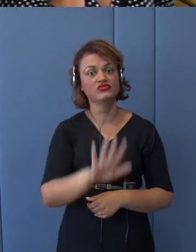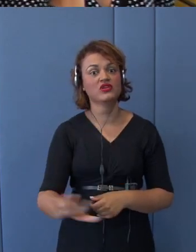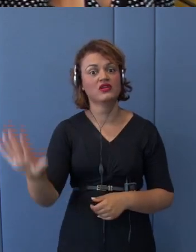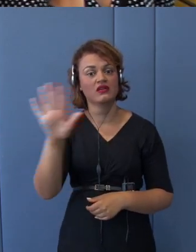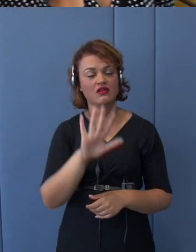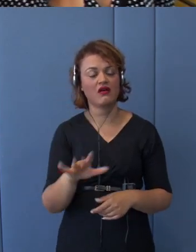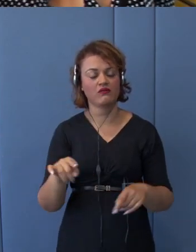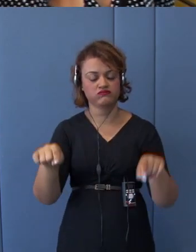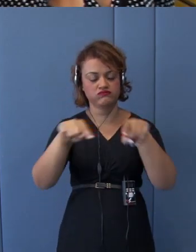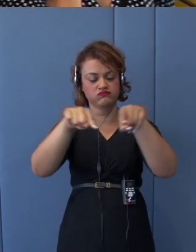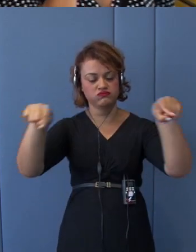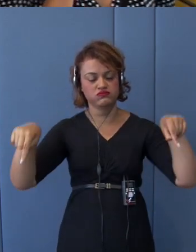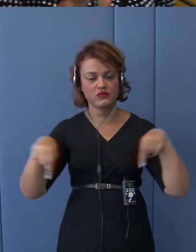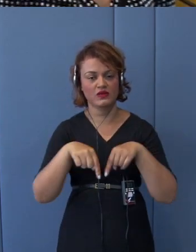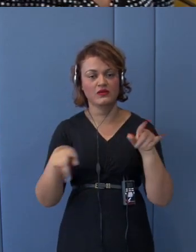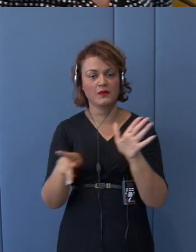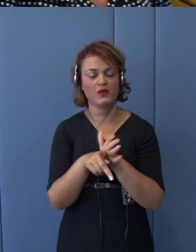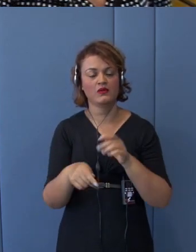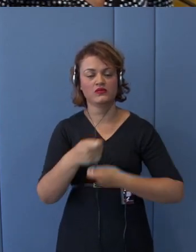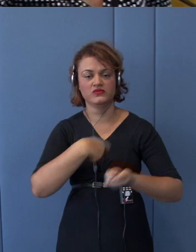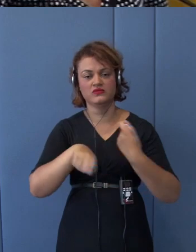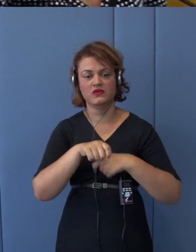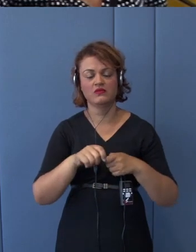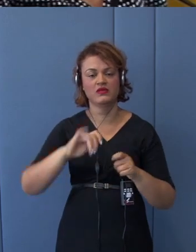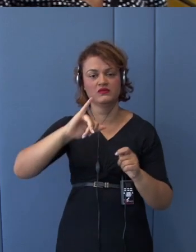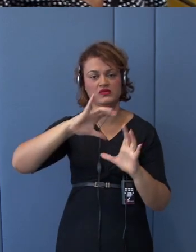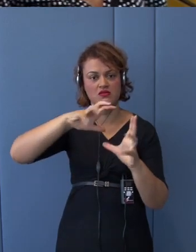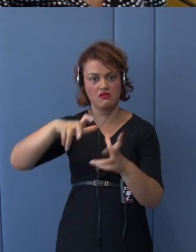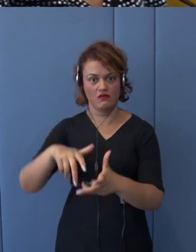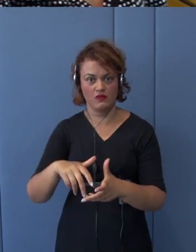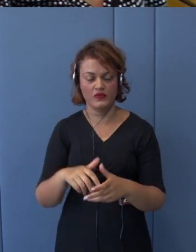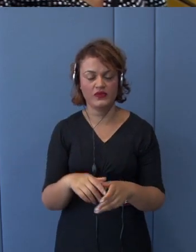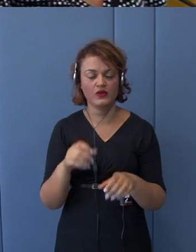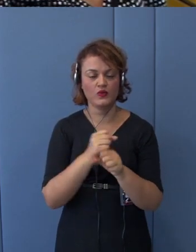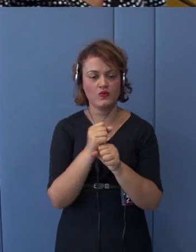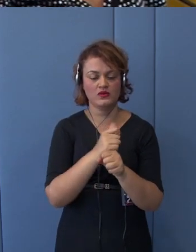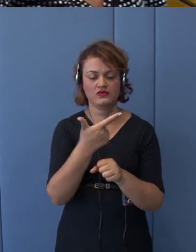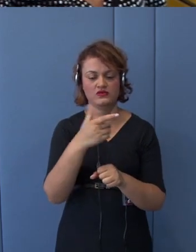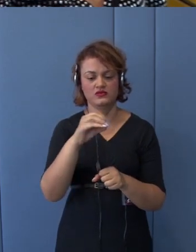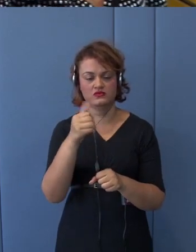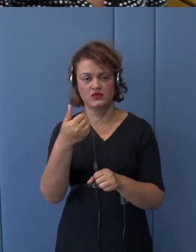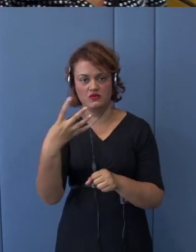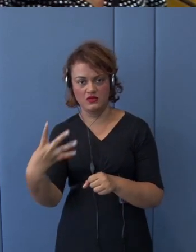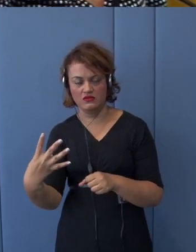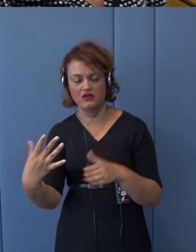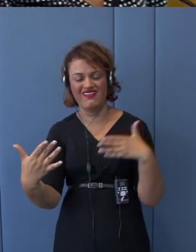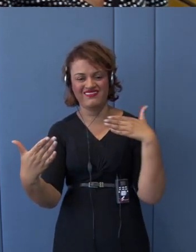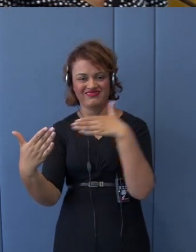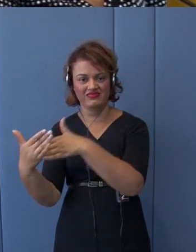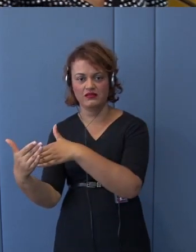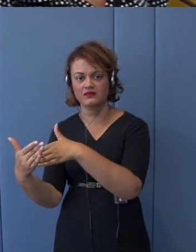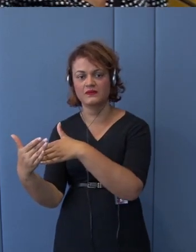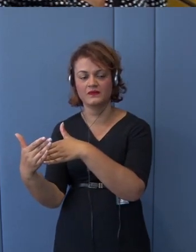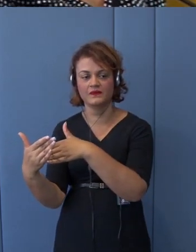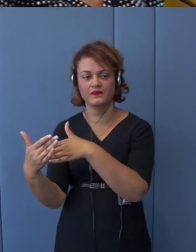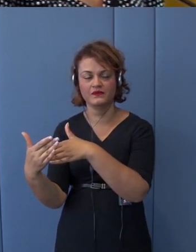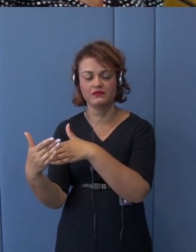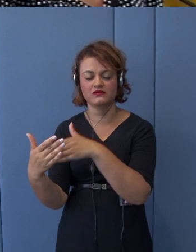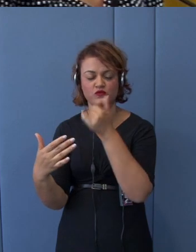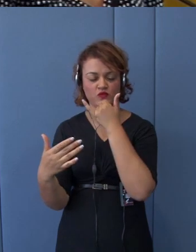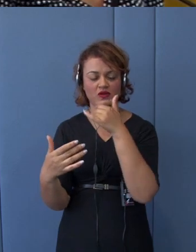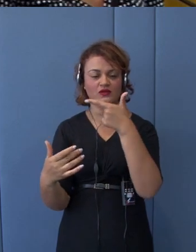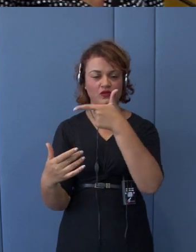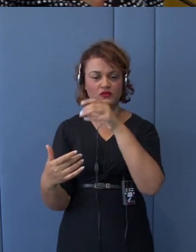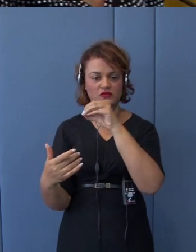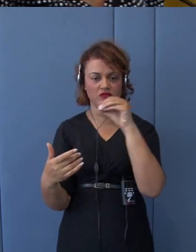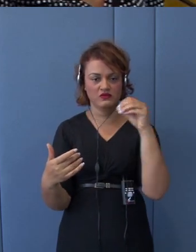from 2002 to 2004. And he served as Chief Negotiator for the Japan